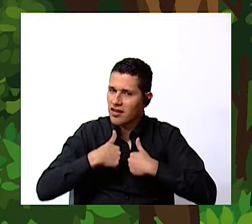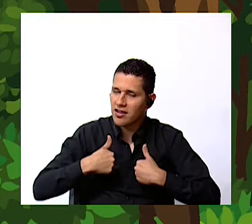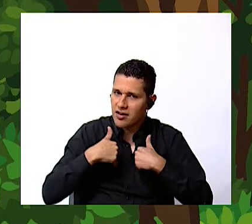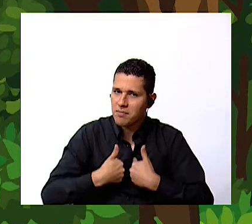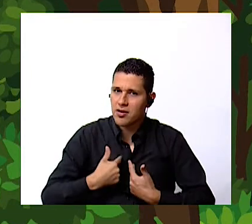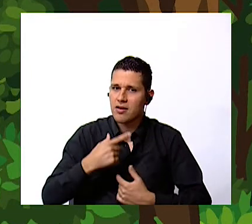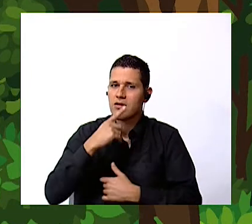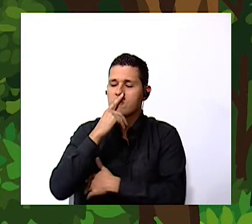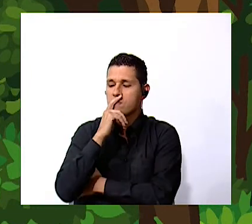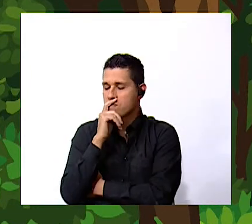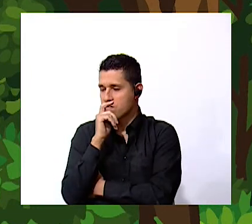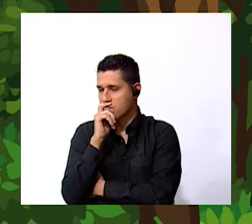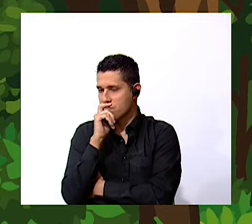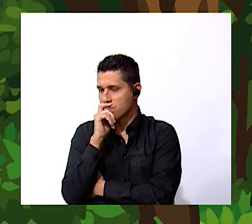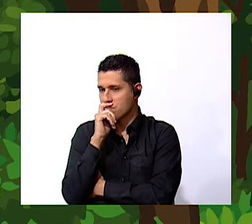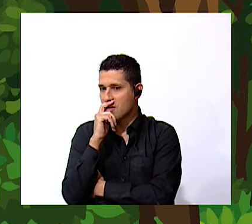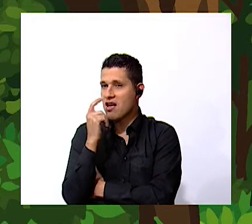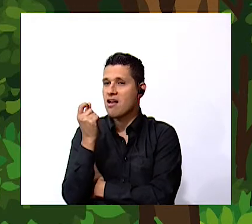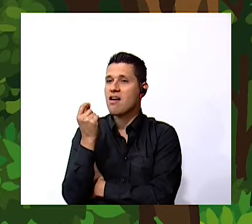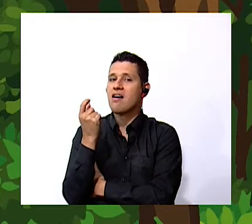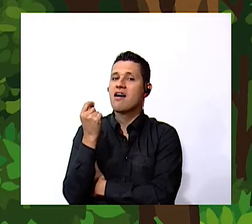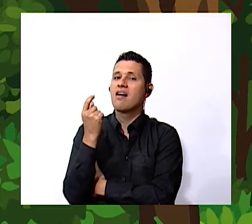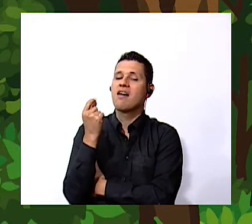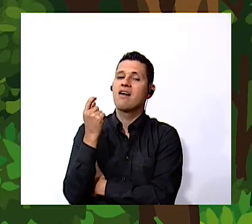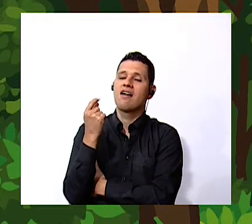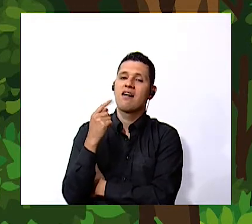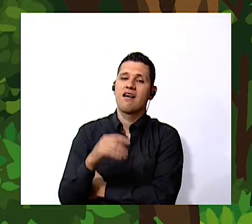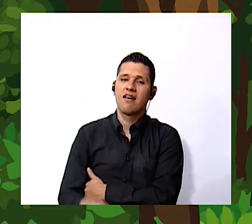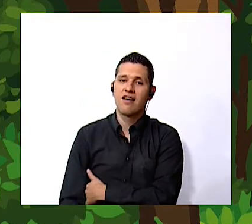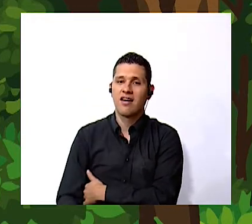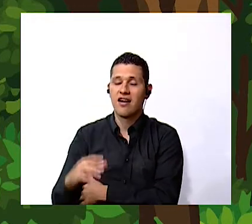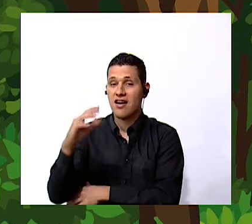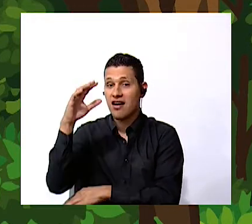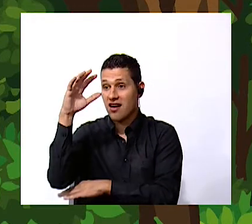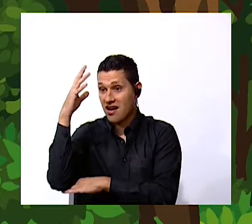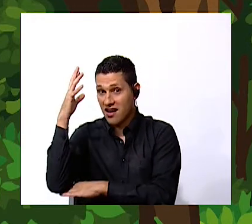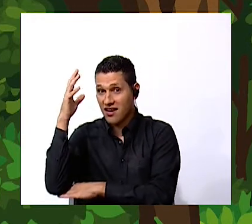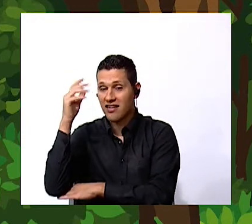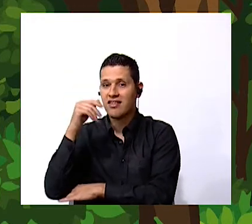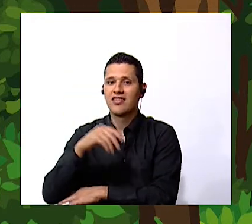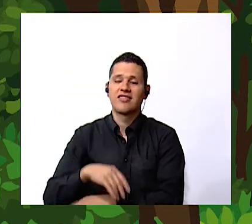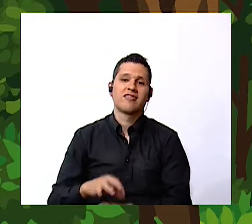it lives in a nest good job excellent okay